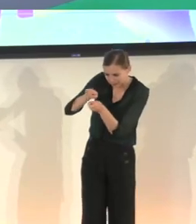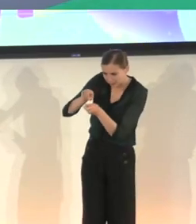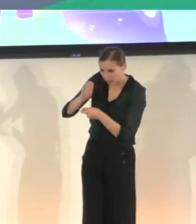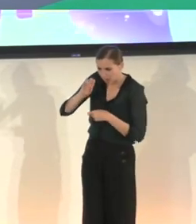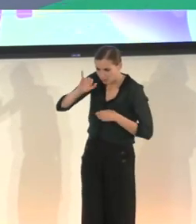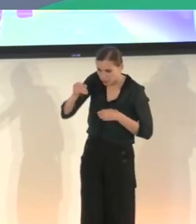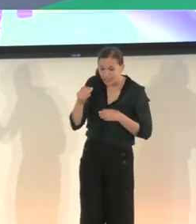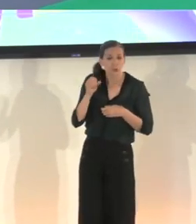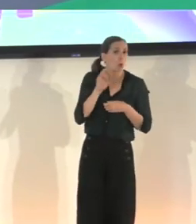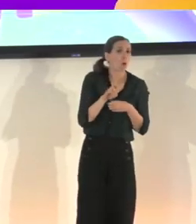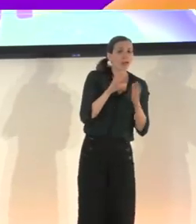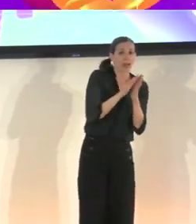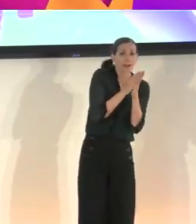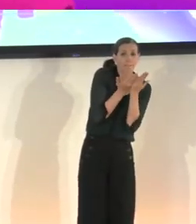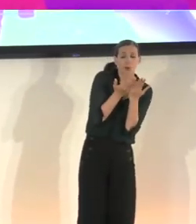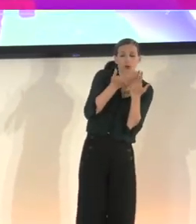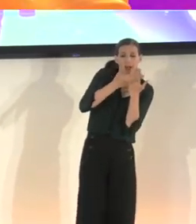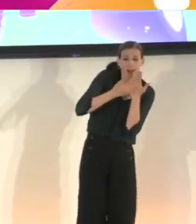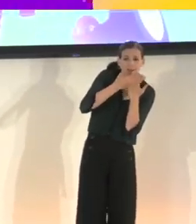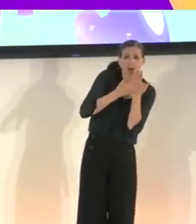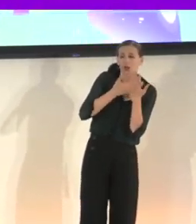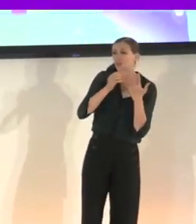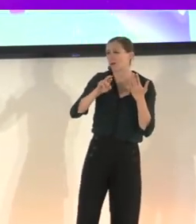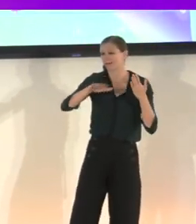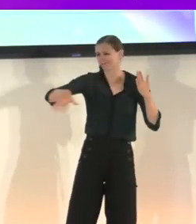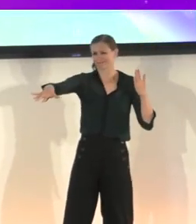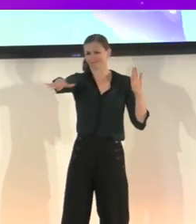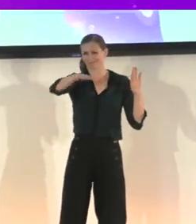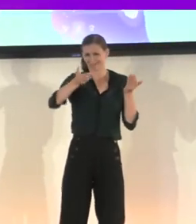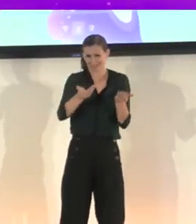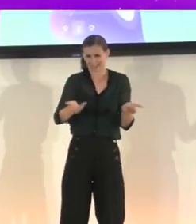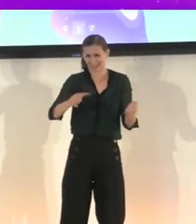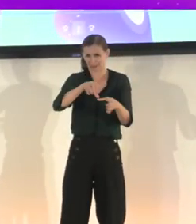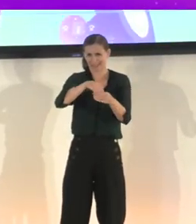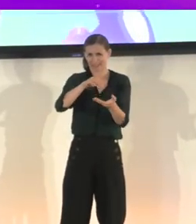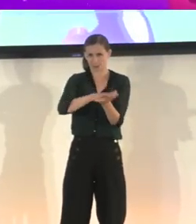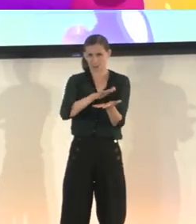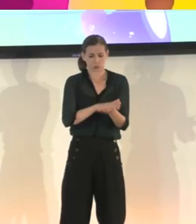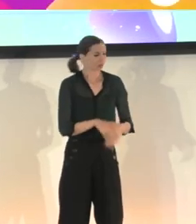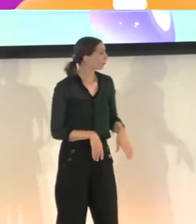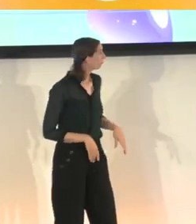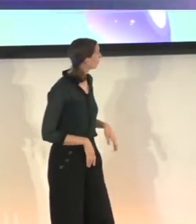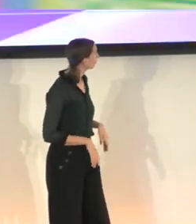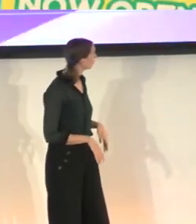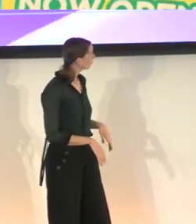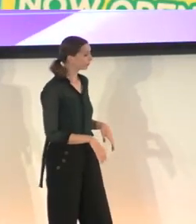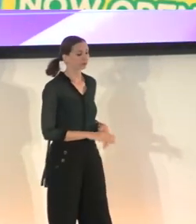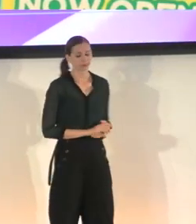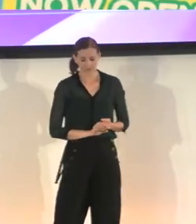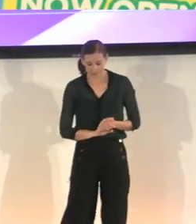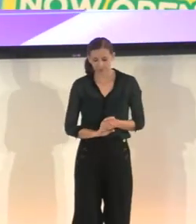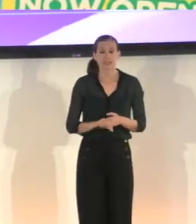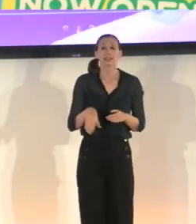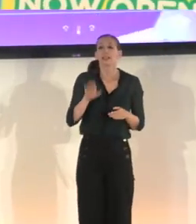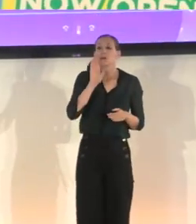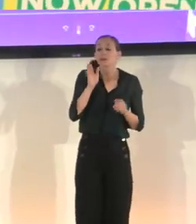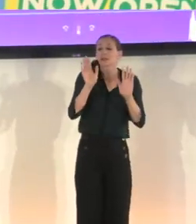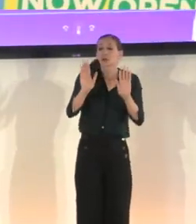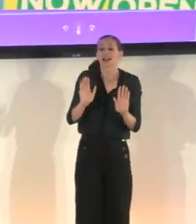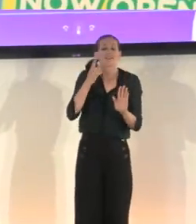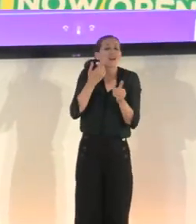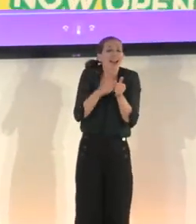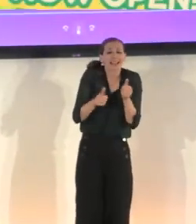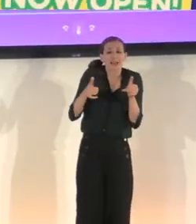plus magenta plus cold. This can be great for any player who forgets the difference between a bleb and a babana. And those are some of the groundbreaking